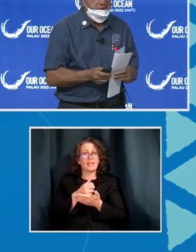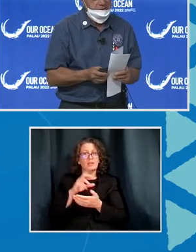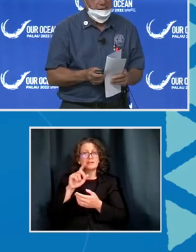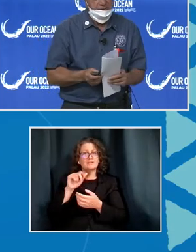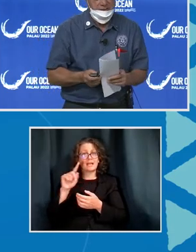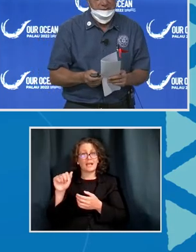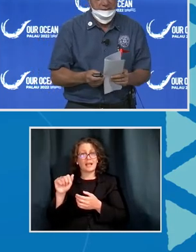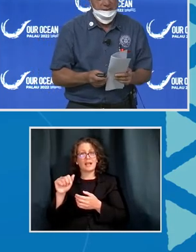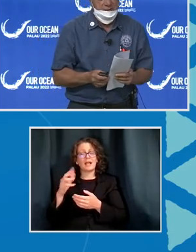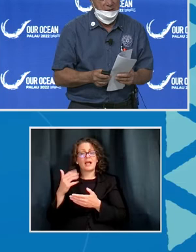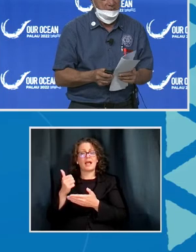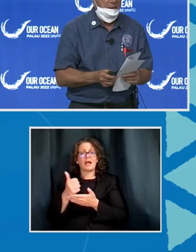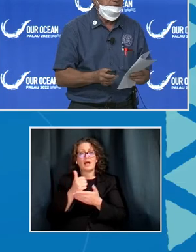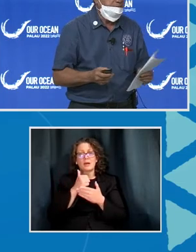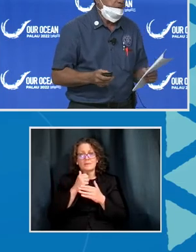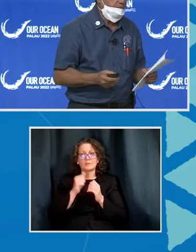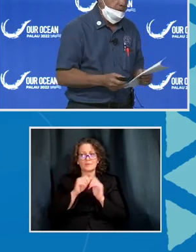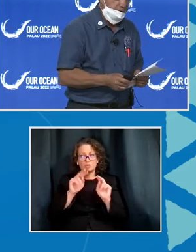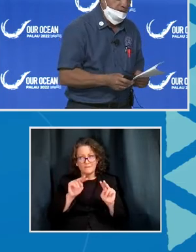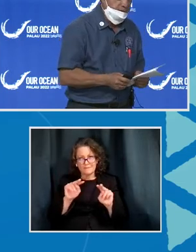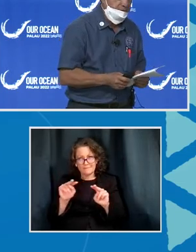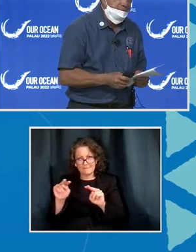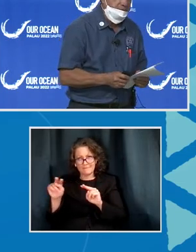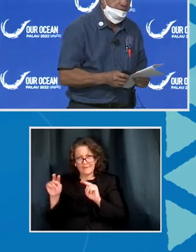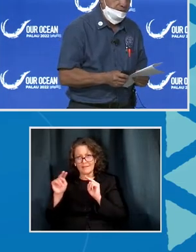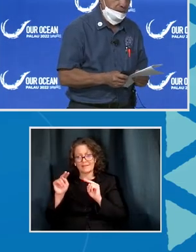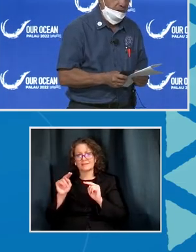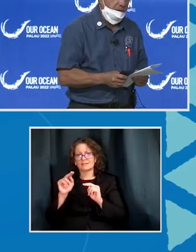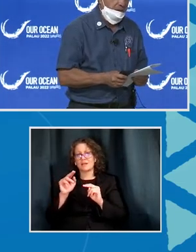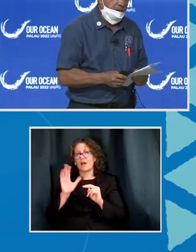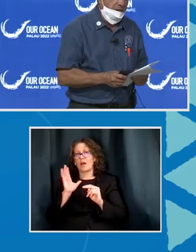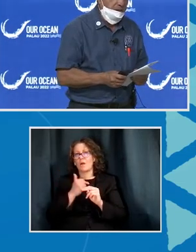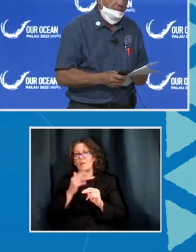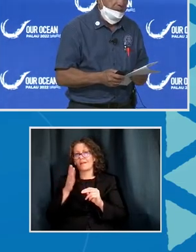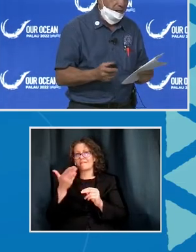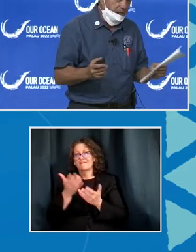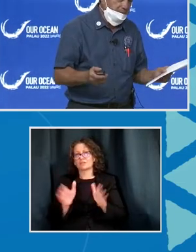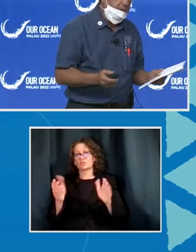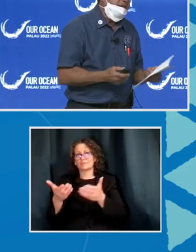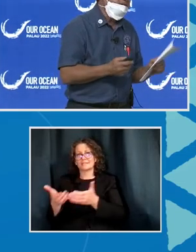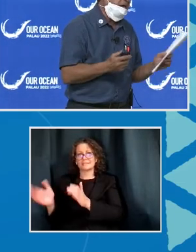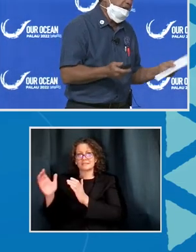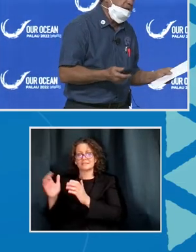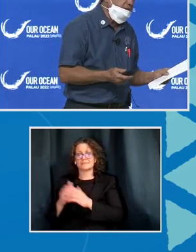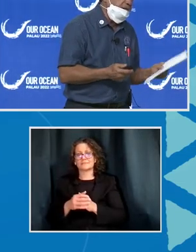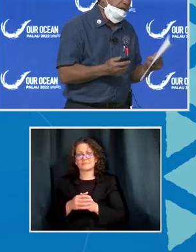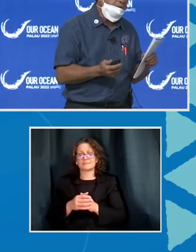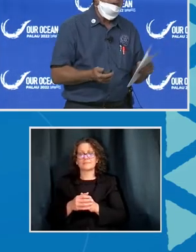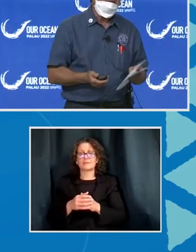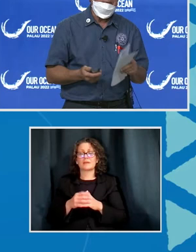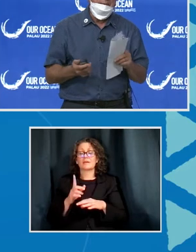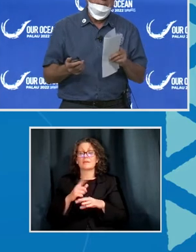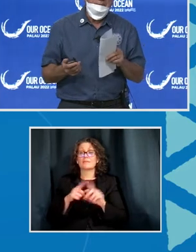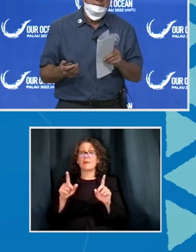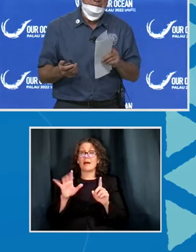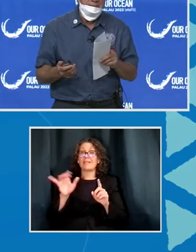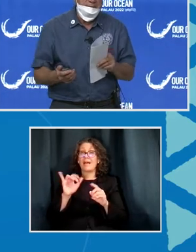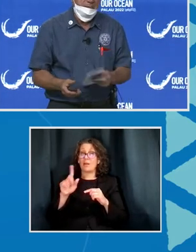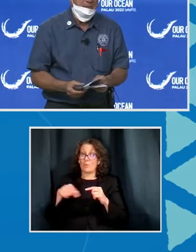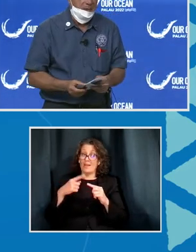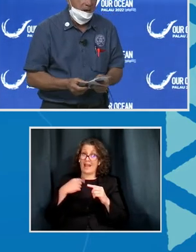help us in the surveillance of our fisheries. But like when I started, I started with